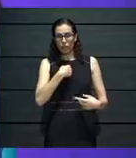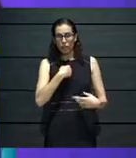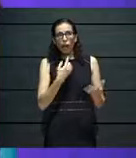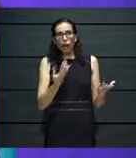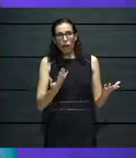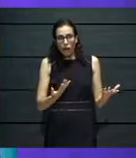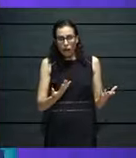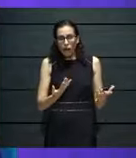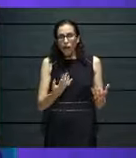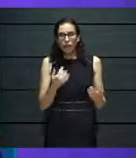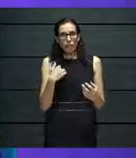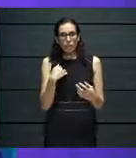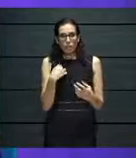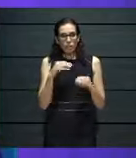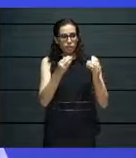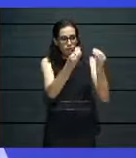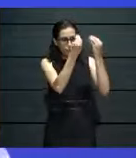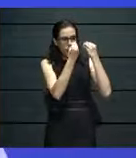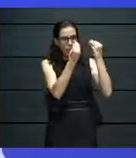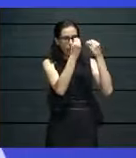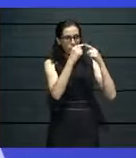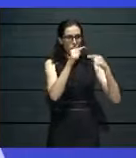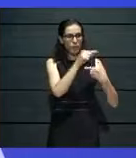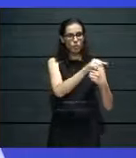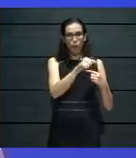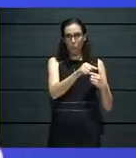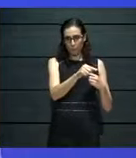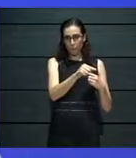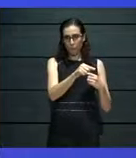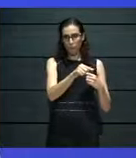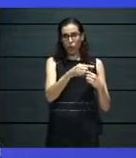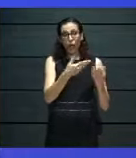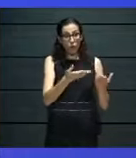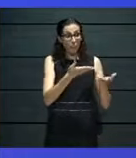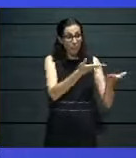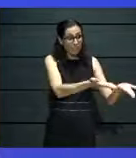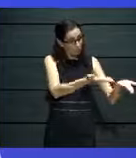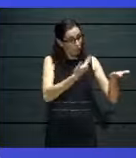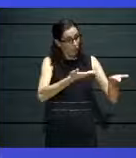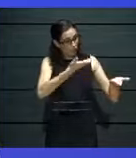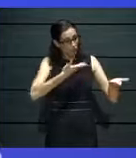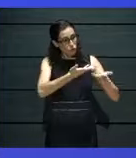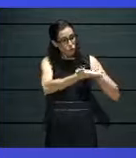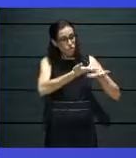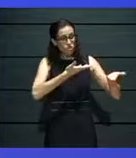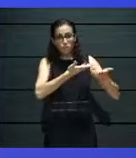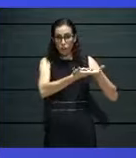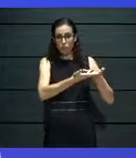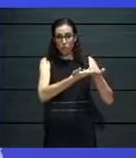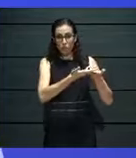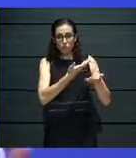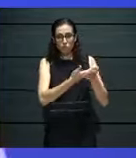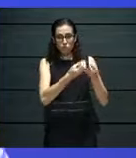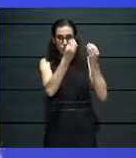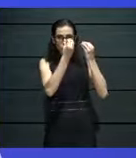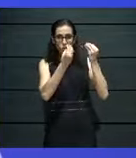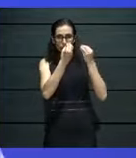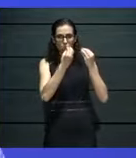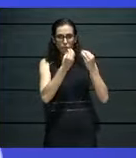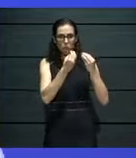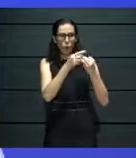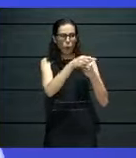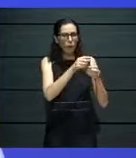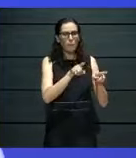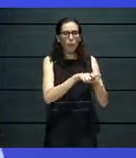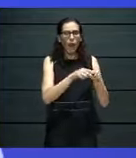here. Absolutely. But it's about finding the voice, allowing the voice of the youth to really tell us, to use the tools